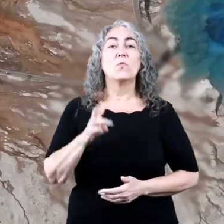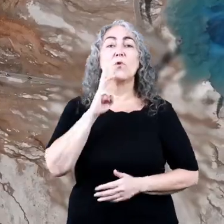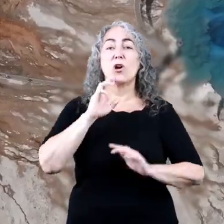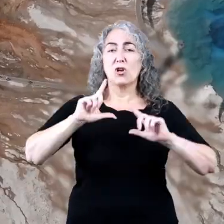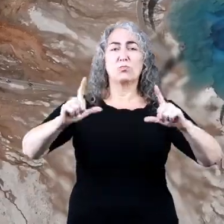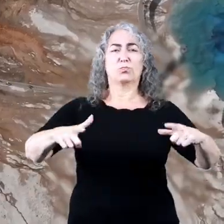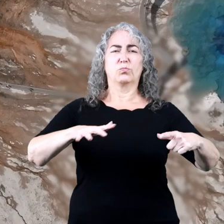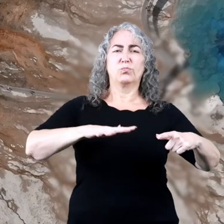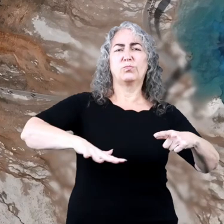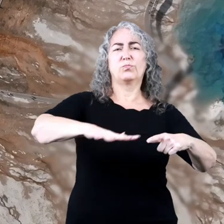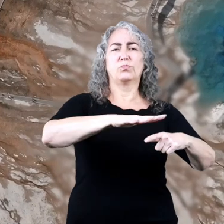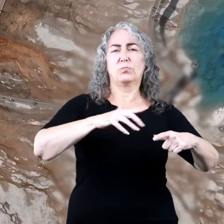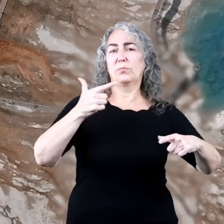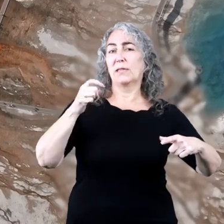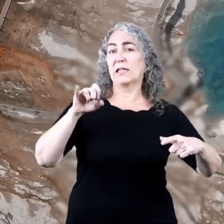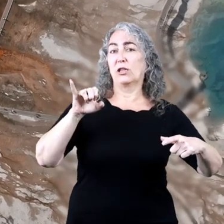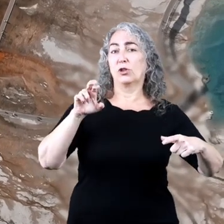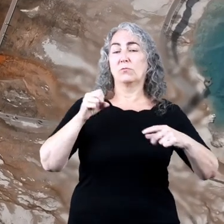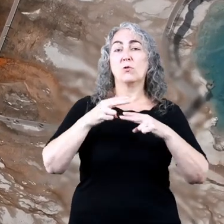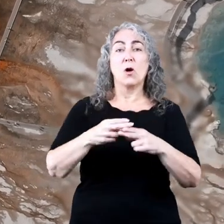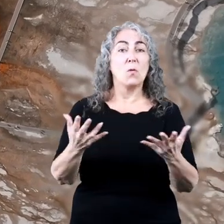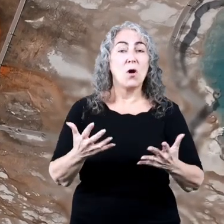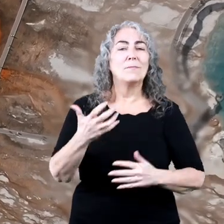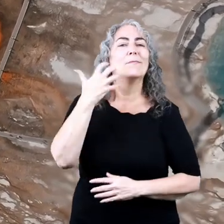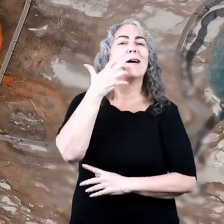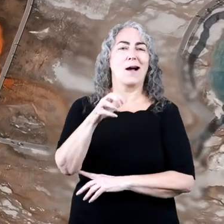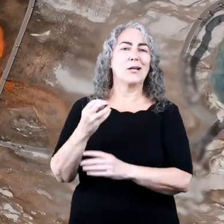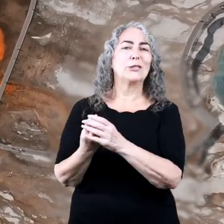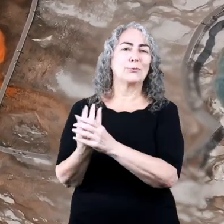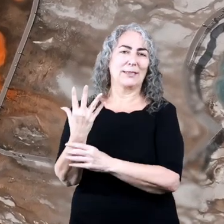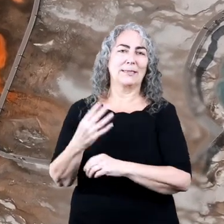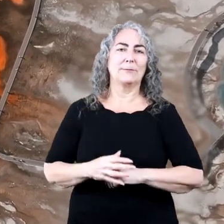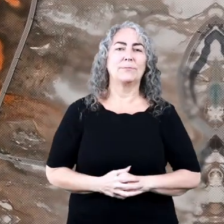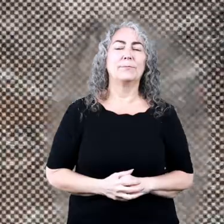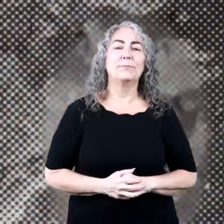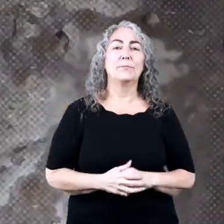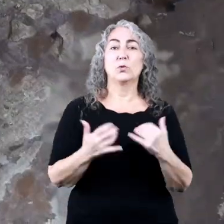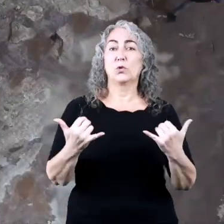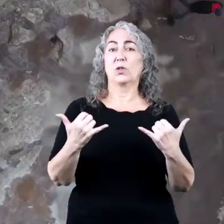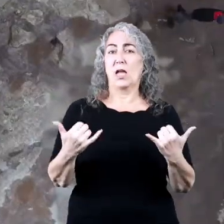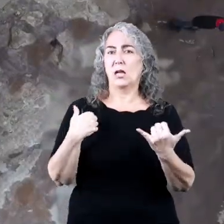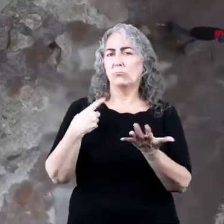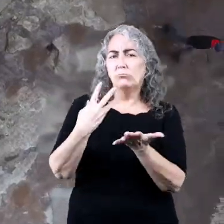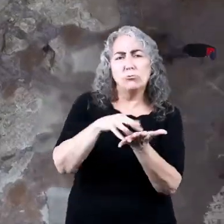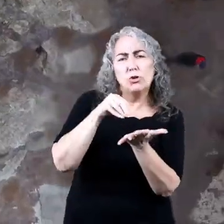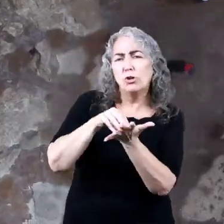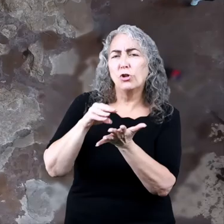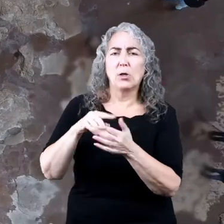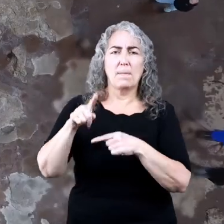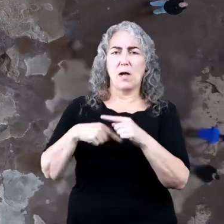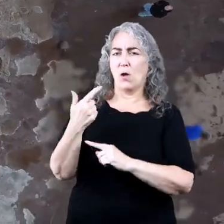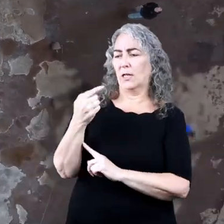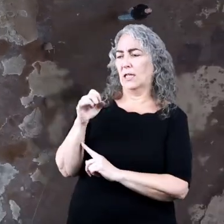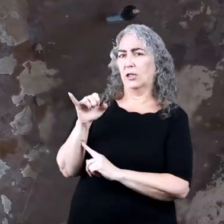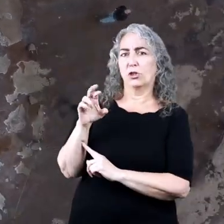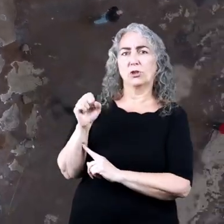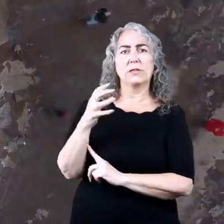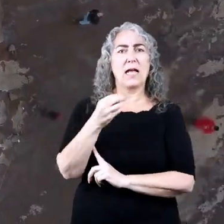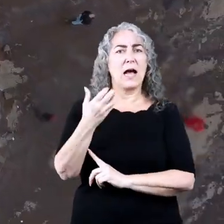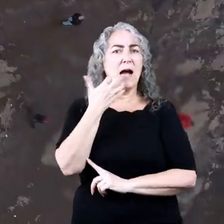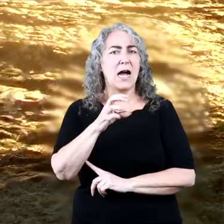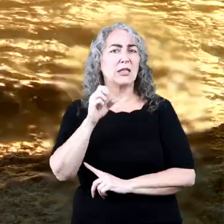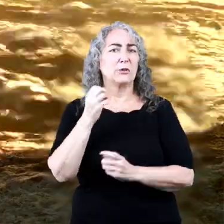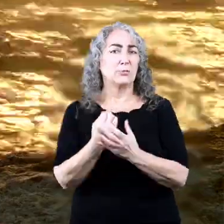The water surrounding this geyser is called a hot spring. Today, we are going to learn more about